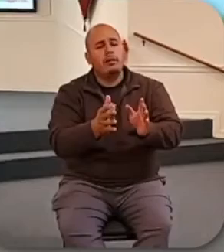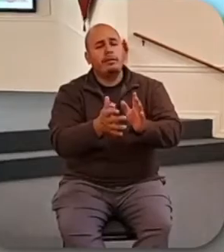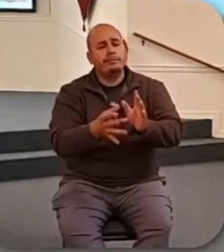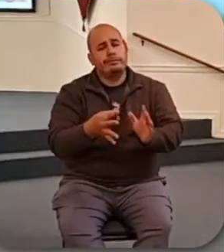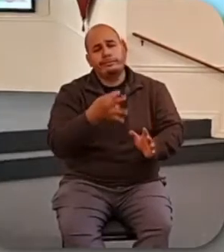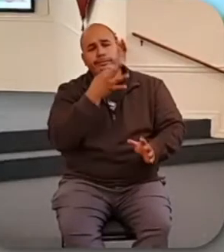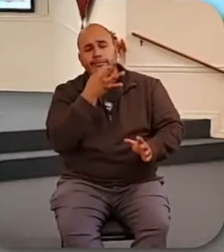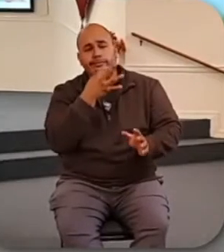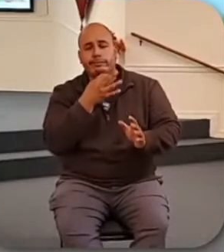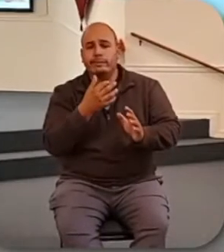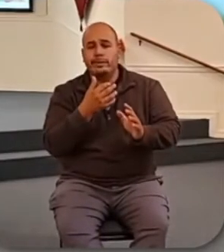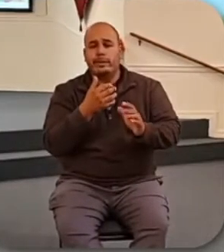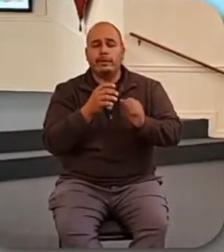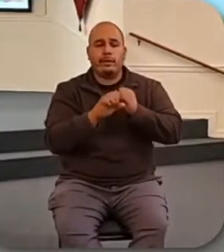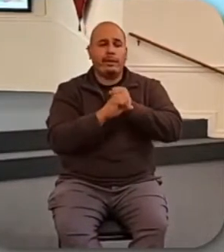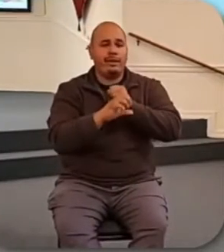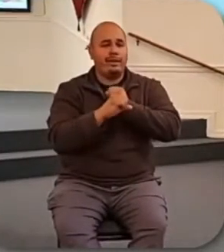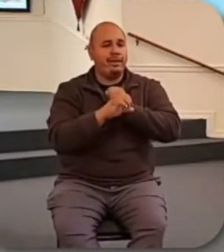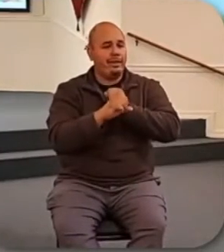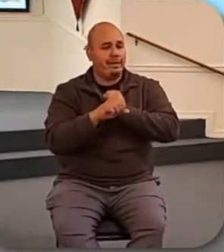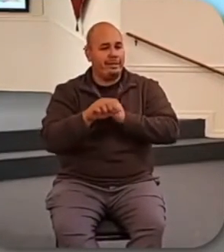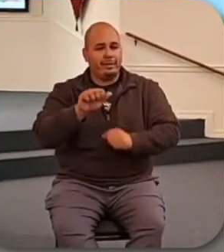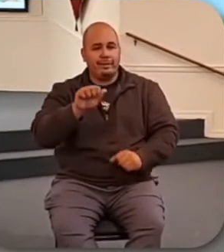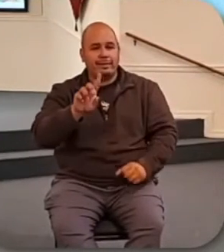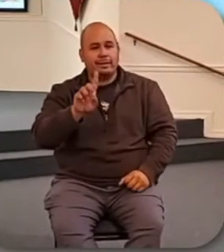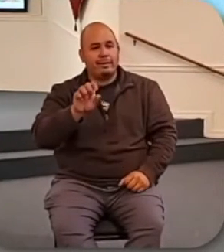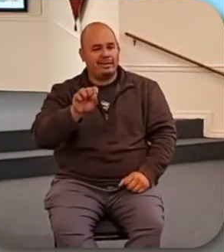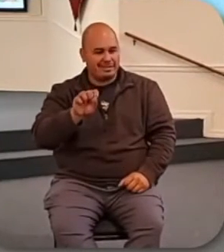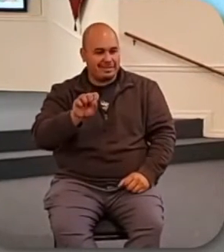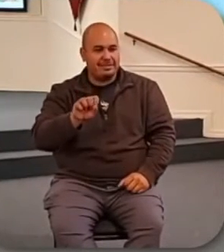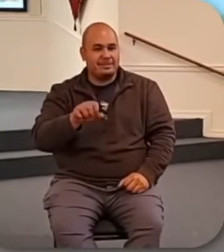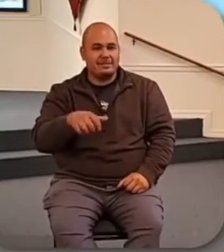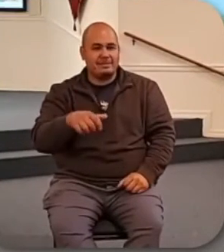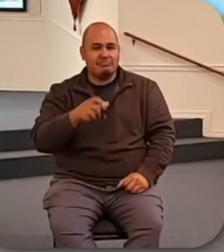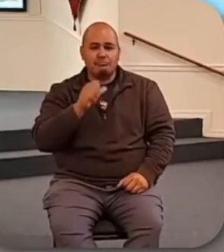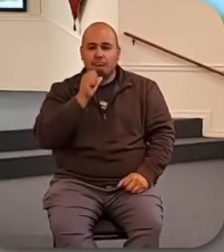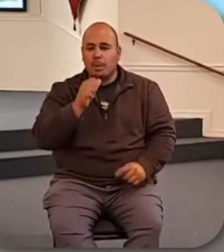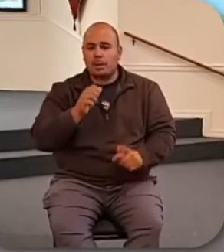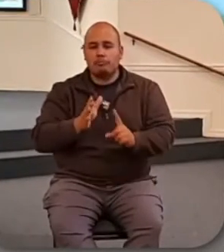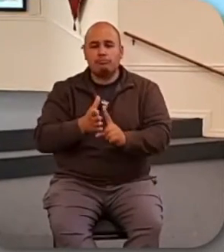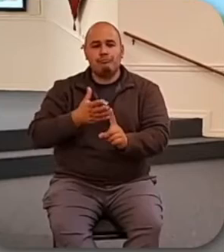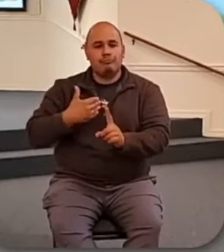persuade us because God himself provides for us and we are content.